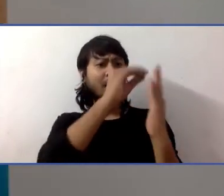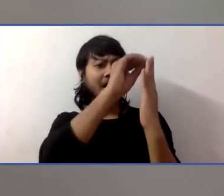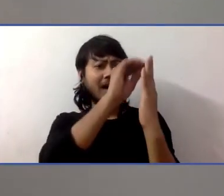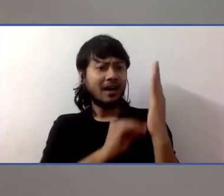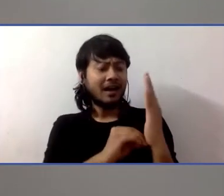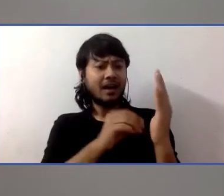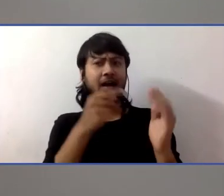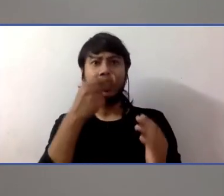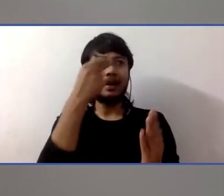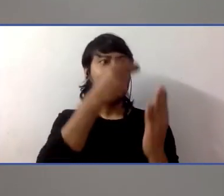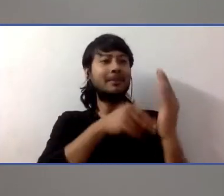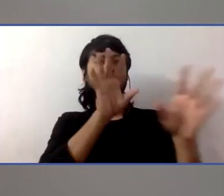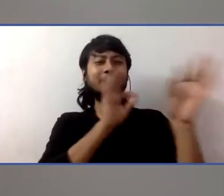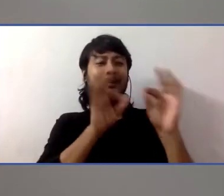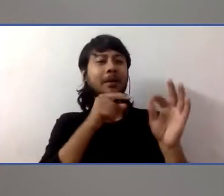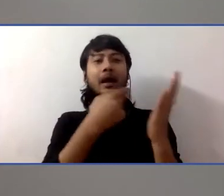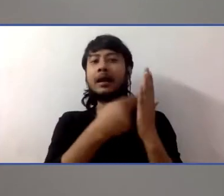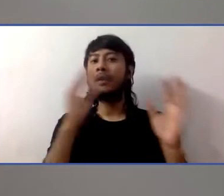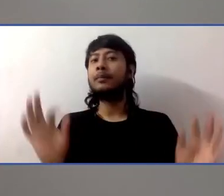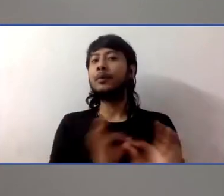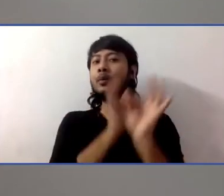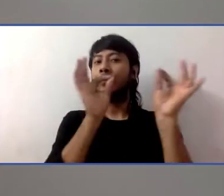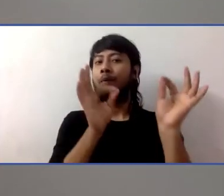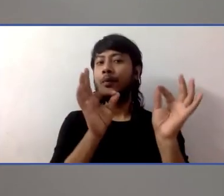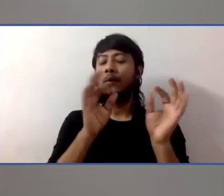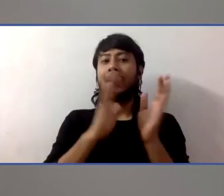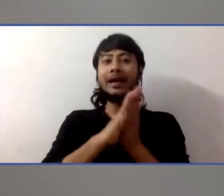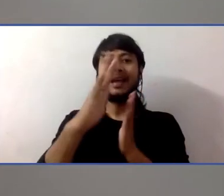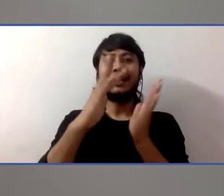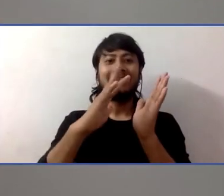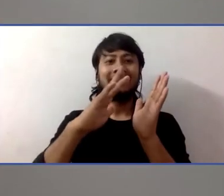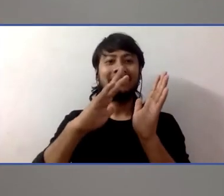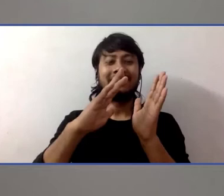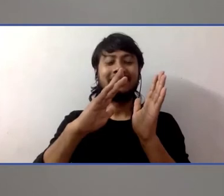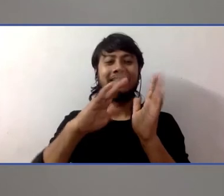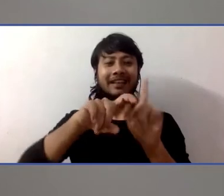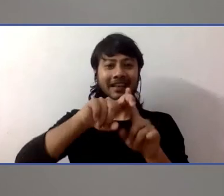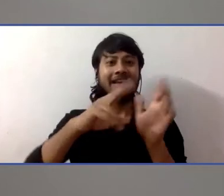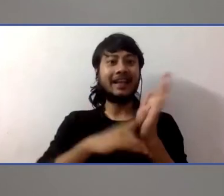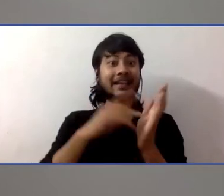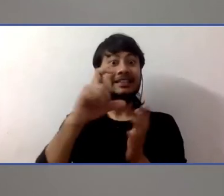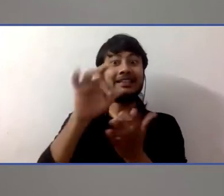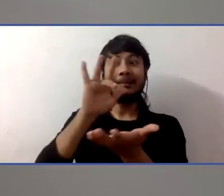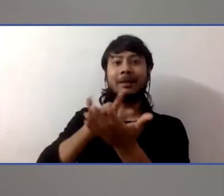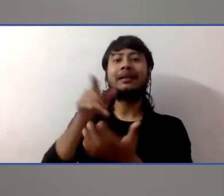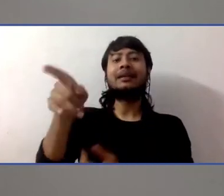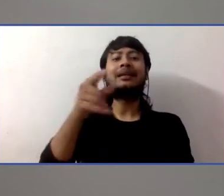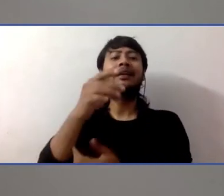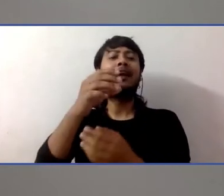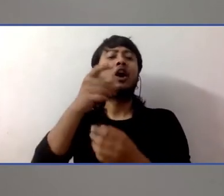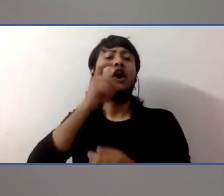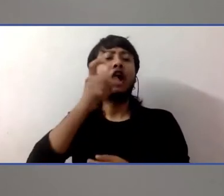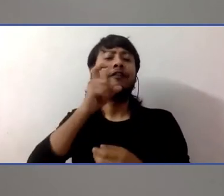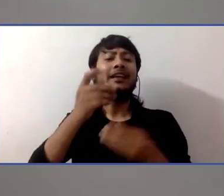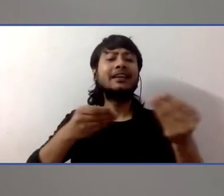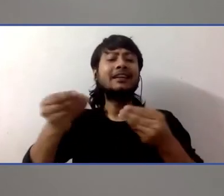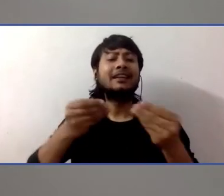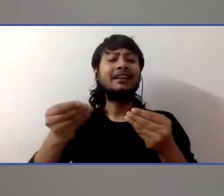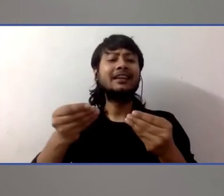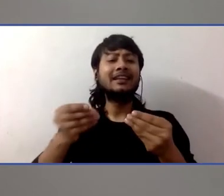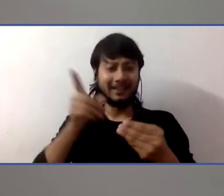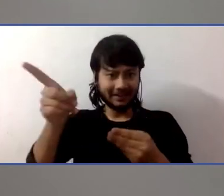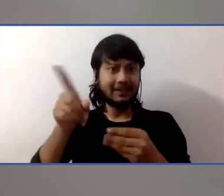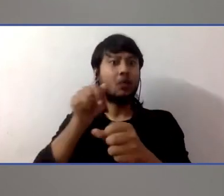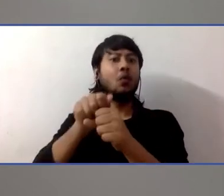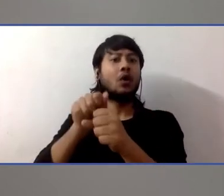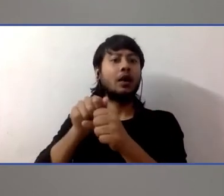National Center. And we were midway through one of our days of casting one day, we had a break in the schedule and someone in the room goes, Hey, what about Robert? So